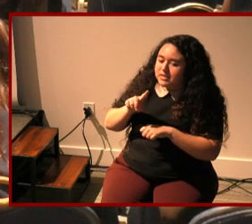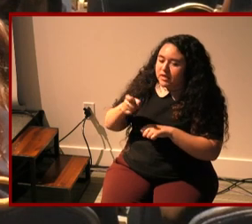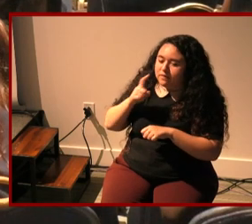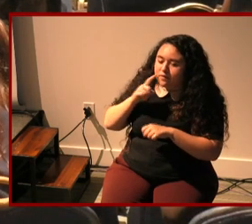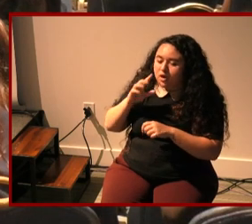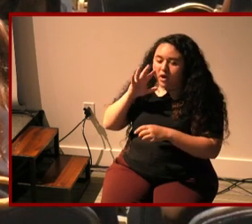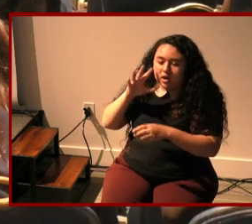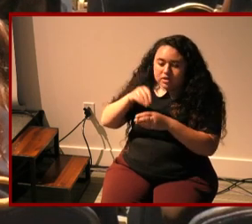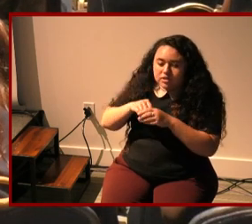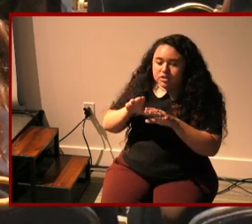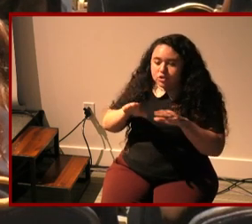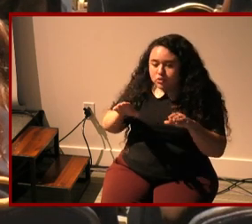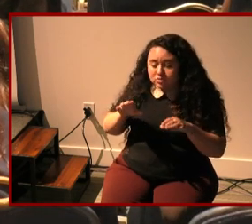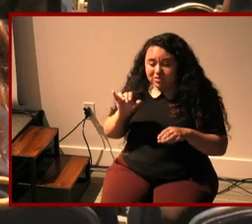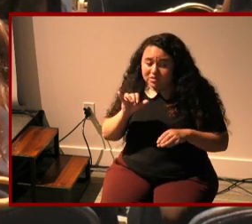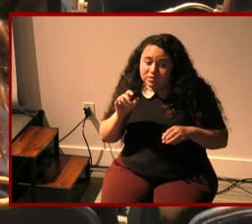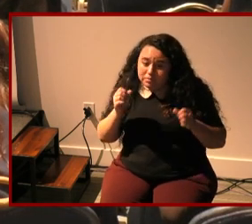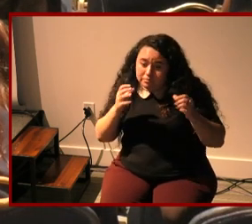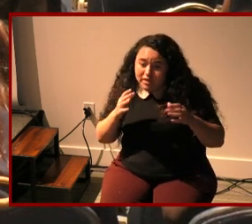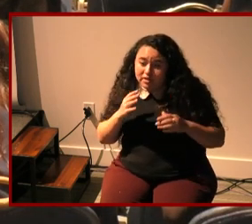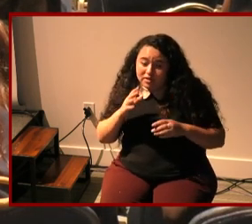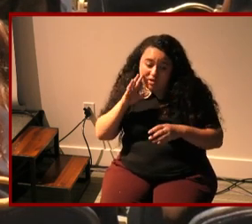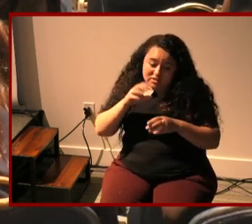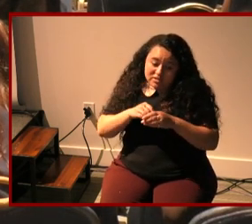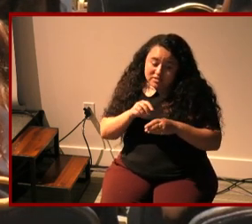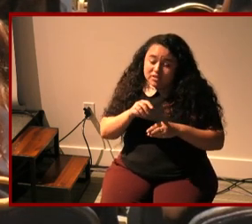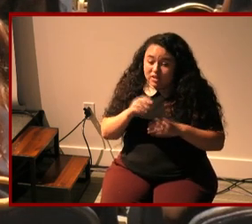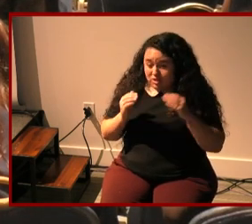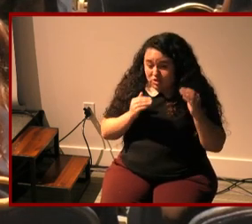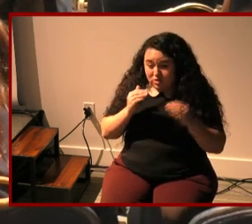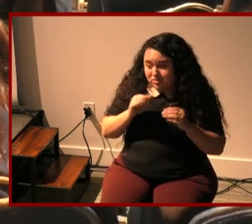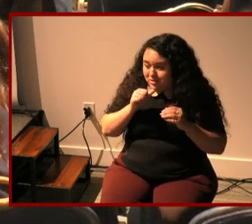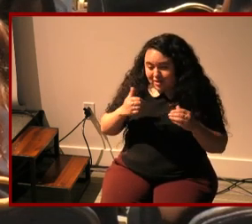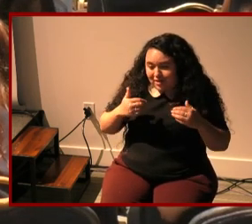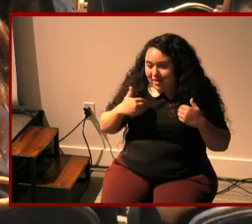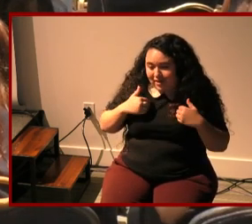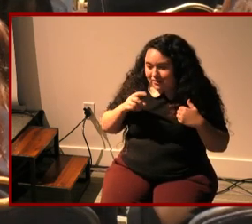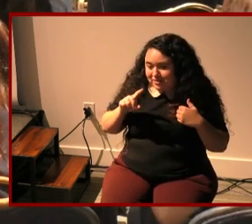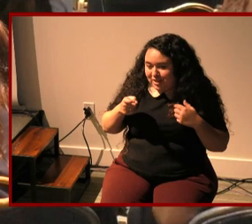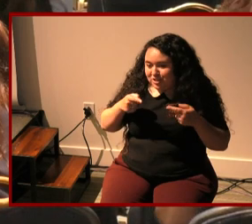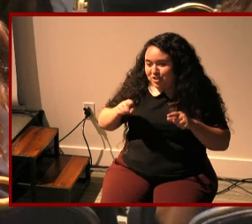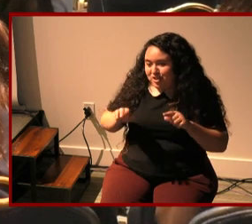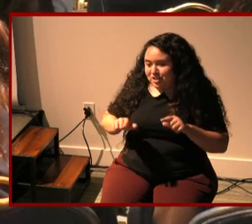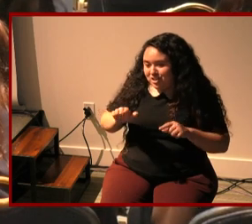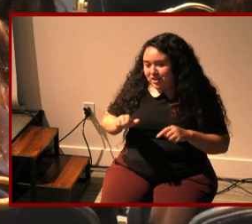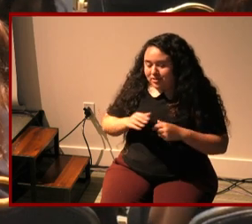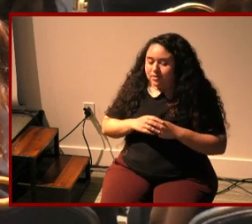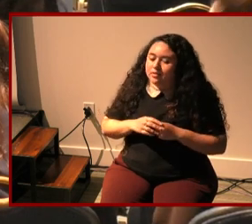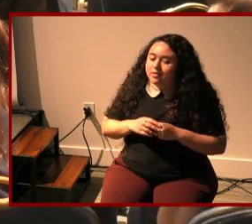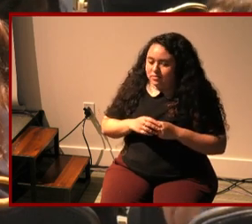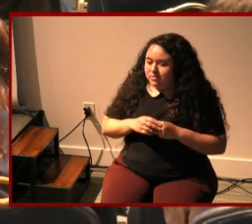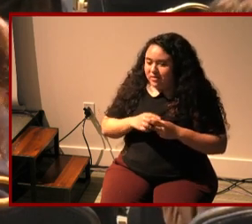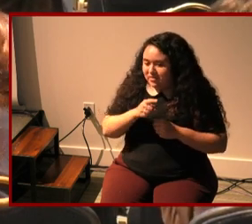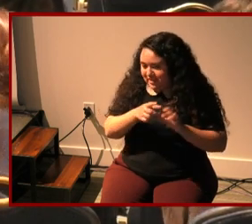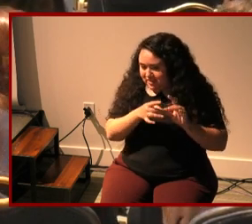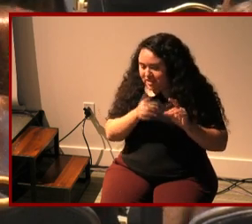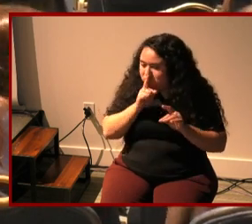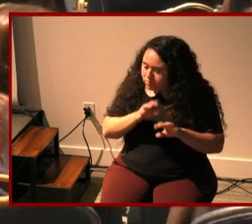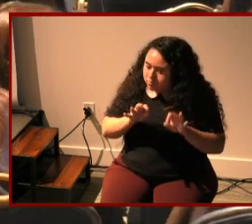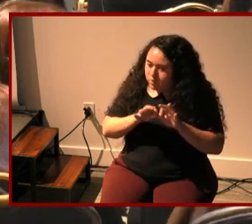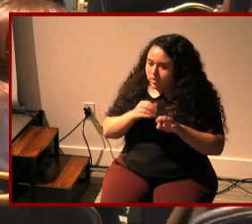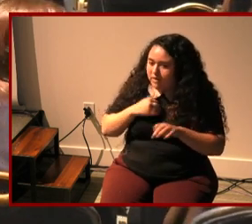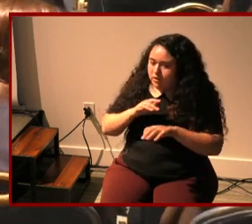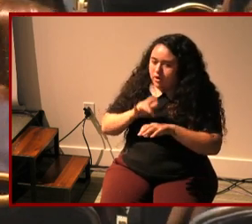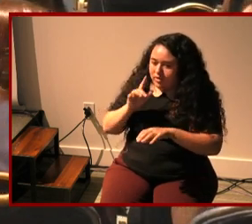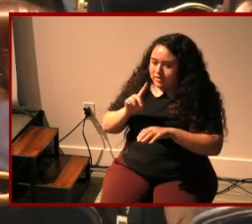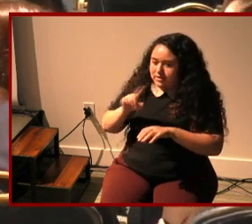studies on autistic adults who did not receive their diagnosis during childhood so my question is how can we change